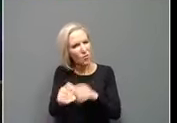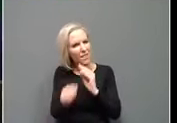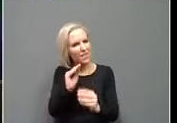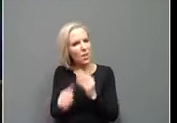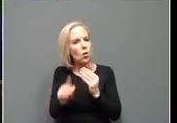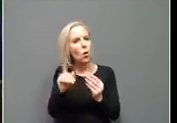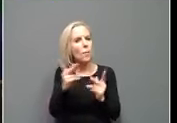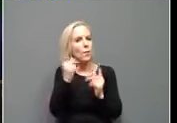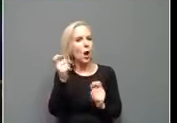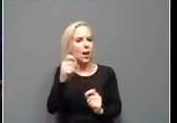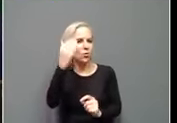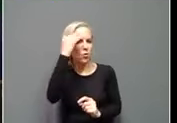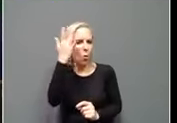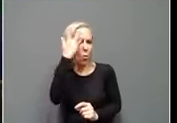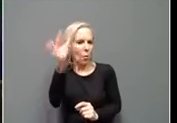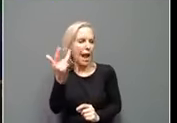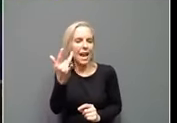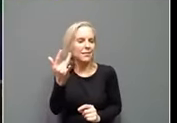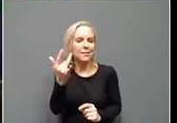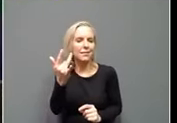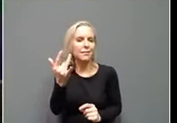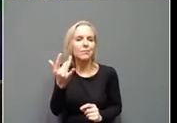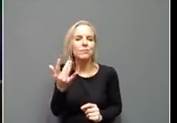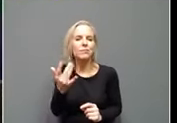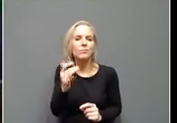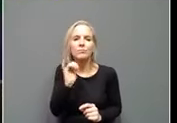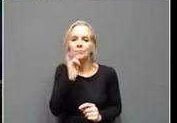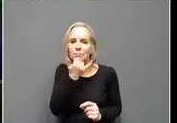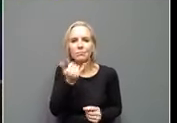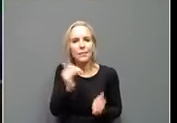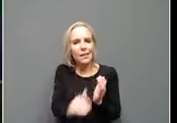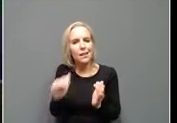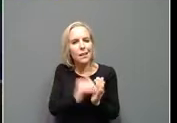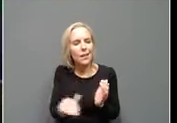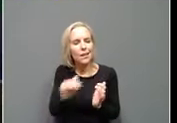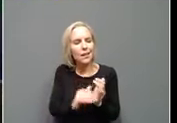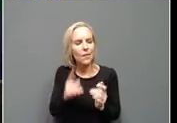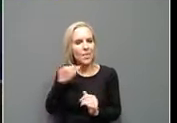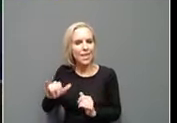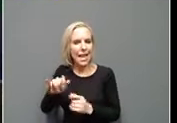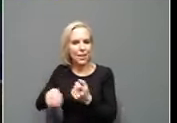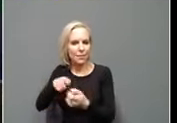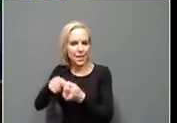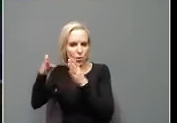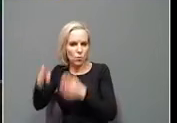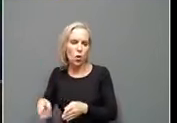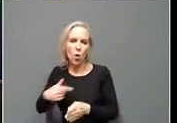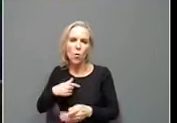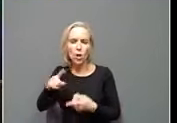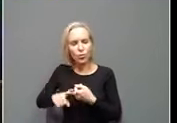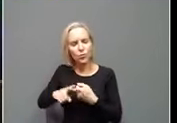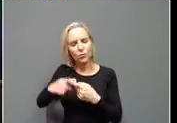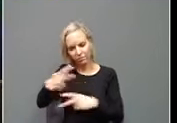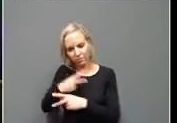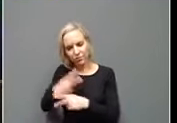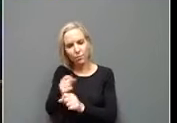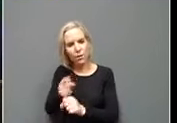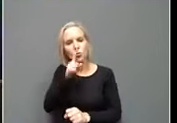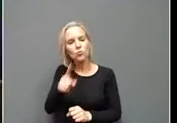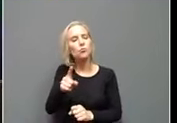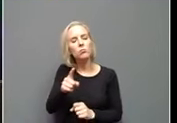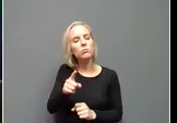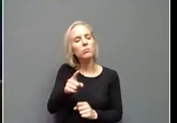know why there is a continuing issue. No question. Uh, we'd like to run that down so we can be sure that there isn't